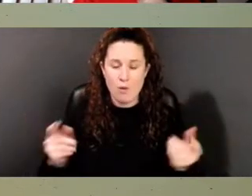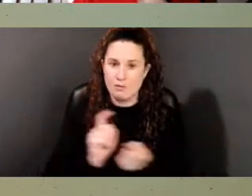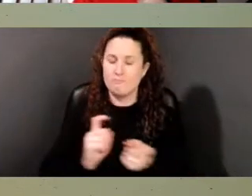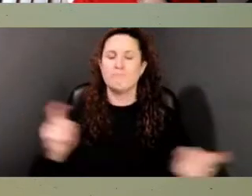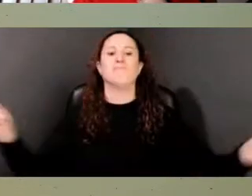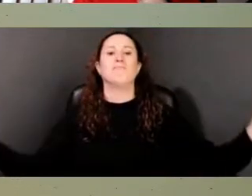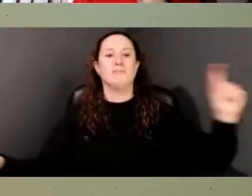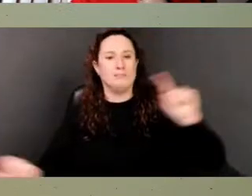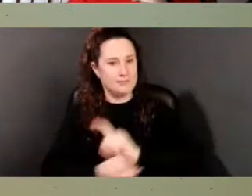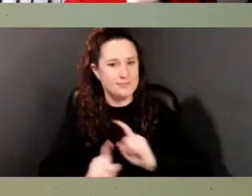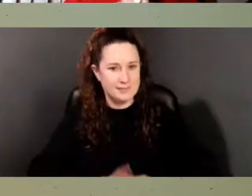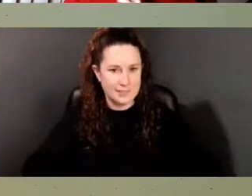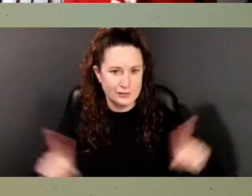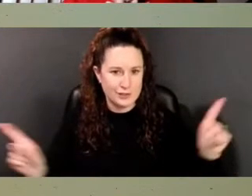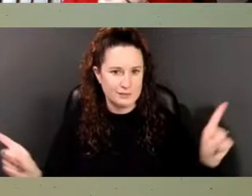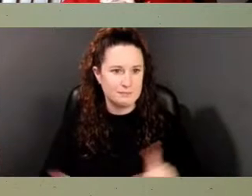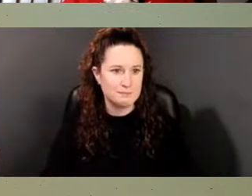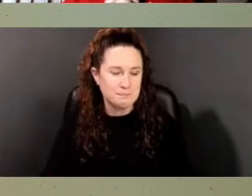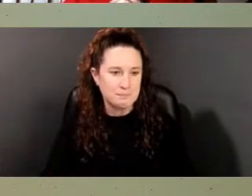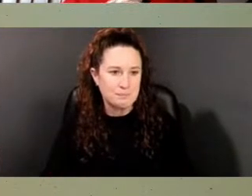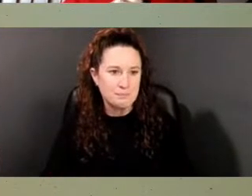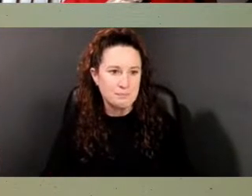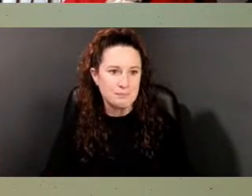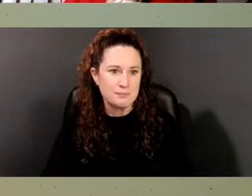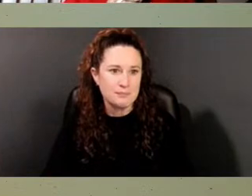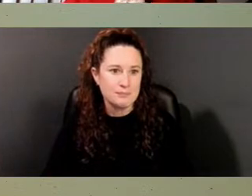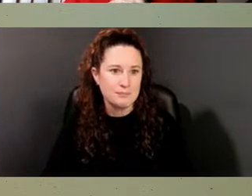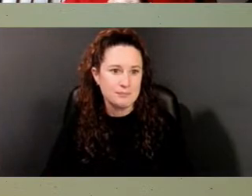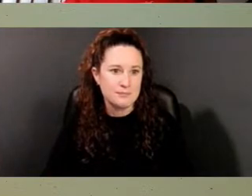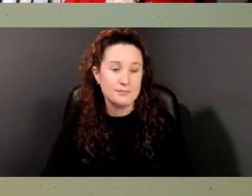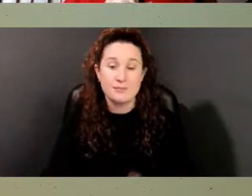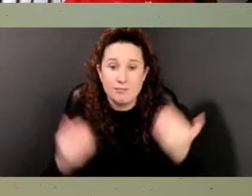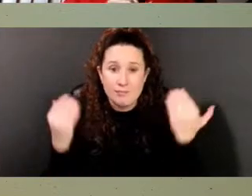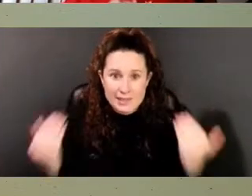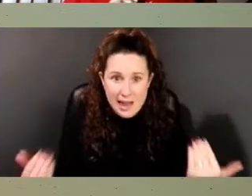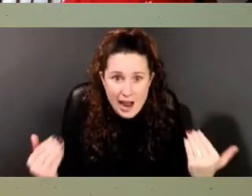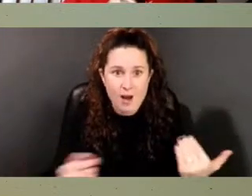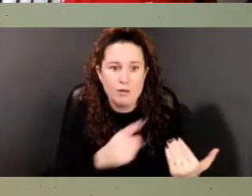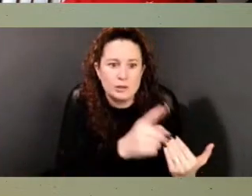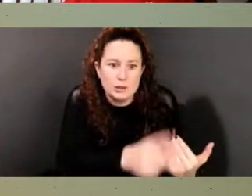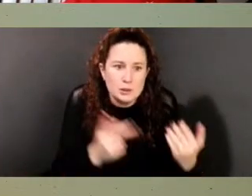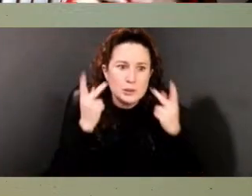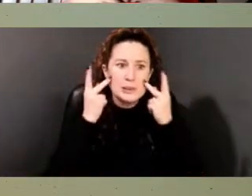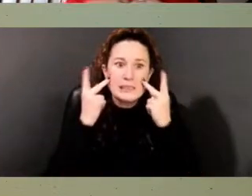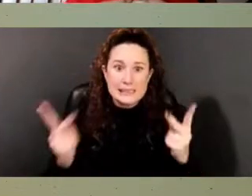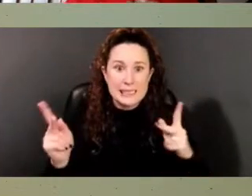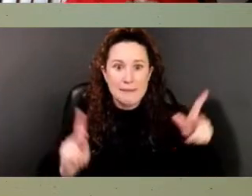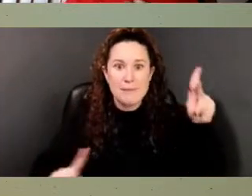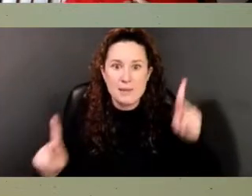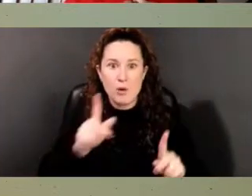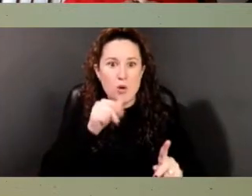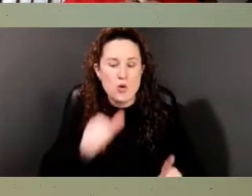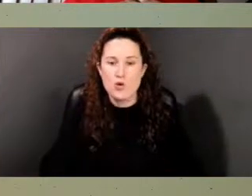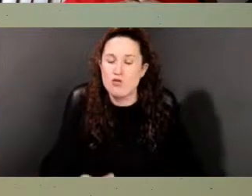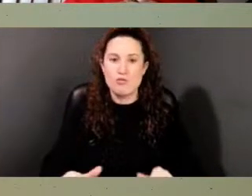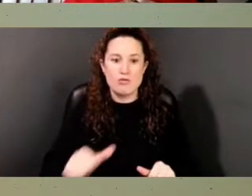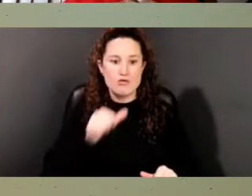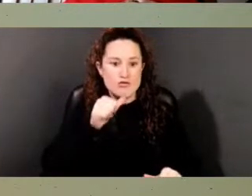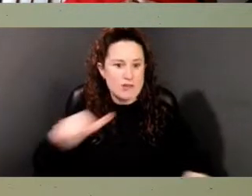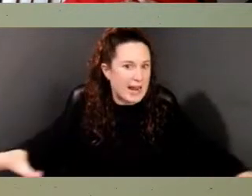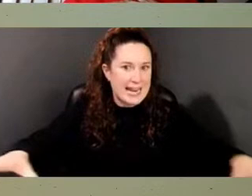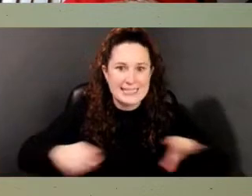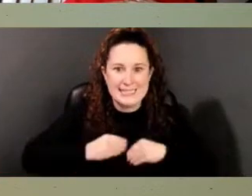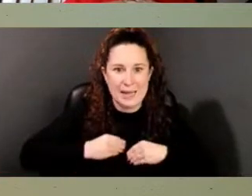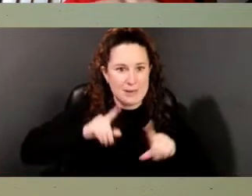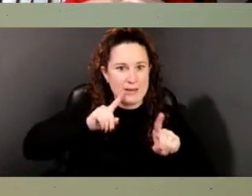slide, please. And so you see people that are just not taking no, and I am again, blessed to work with